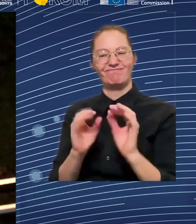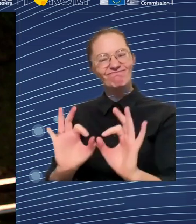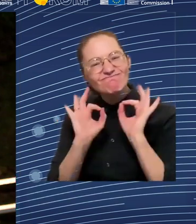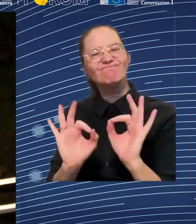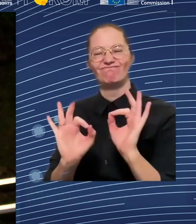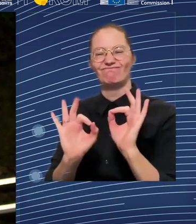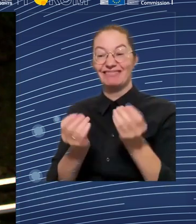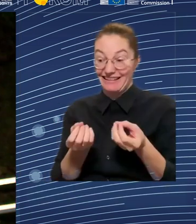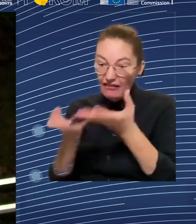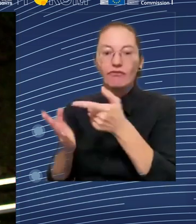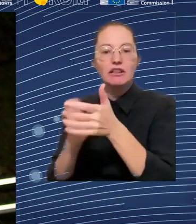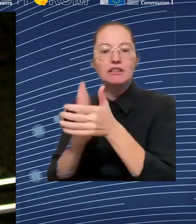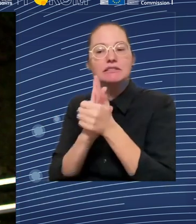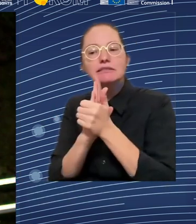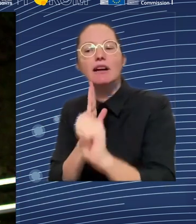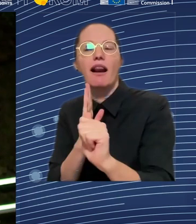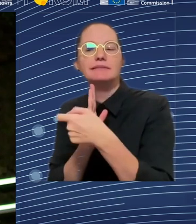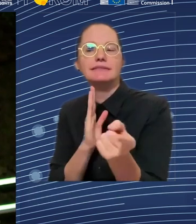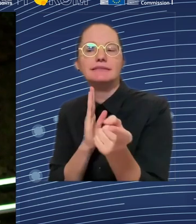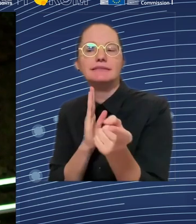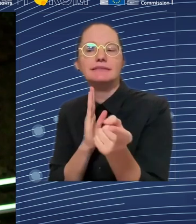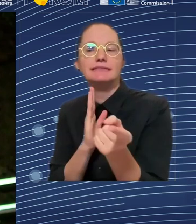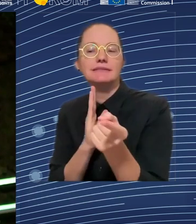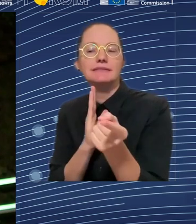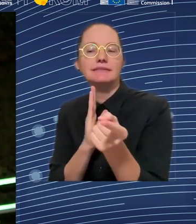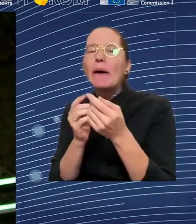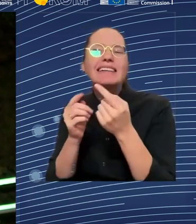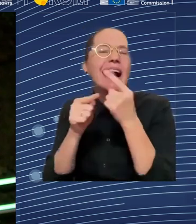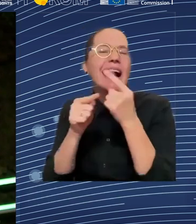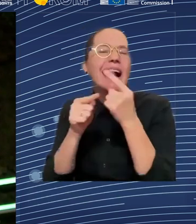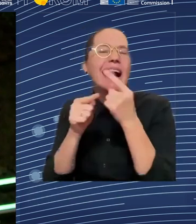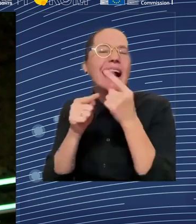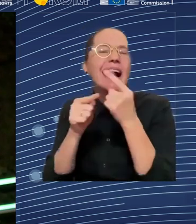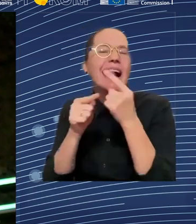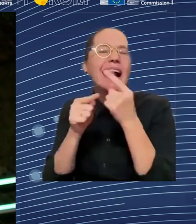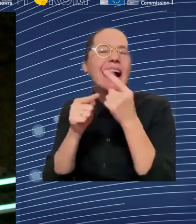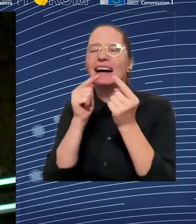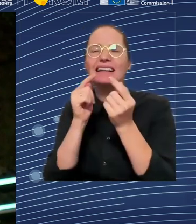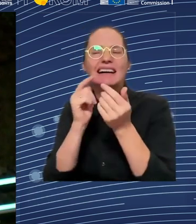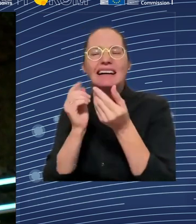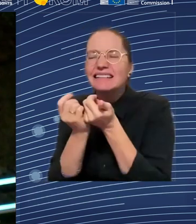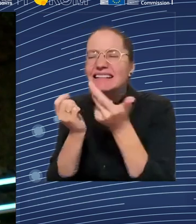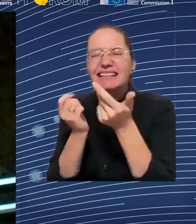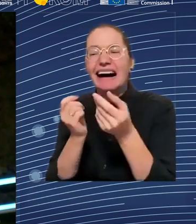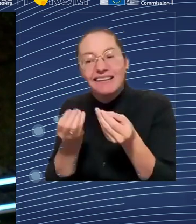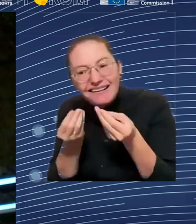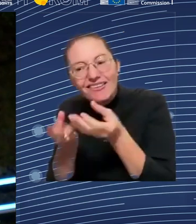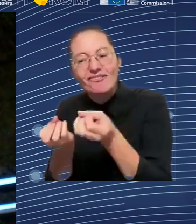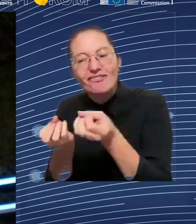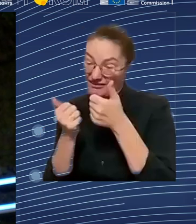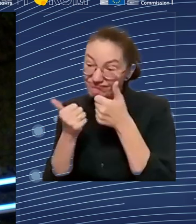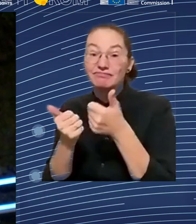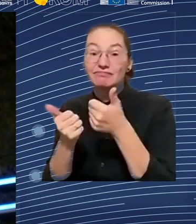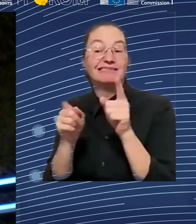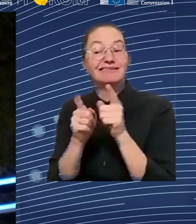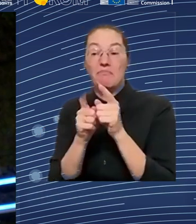example. And I think, again, that is sort of a relatively new field that's developing, but we have to ensure good quality that those